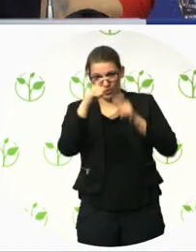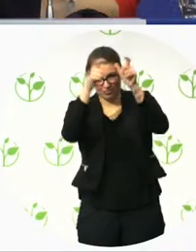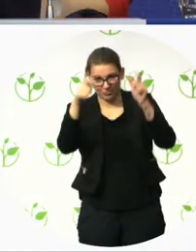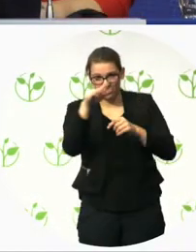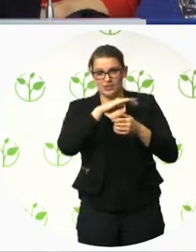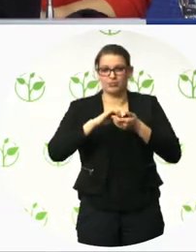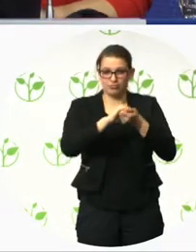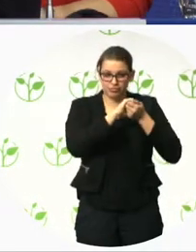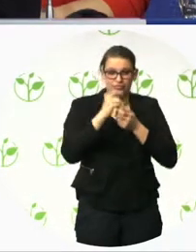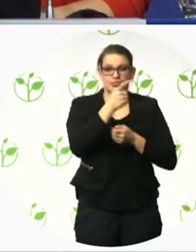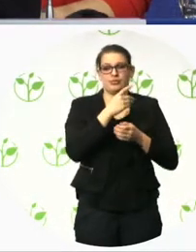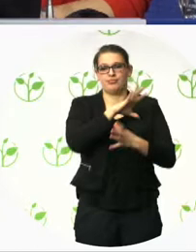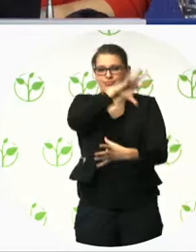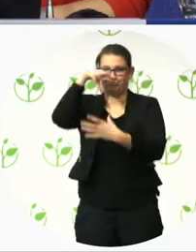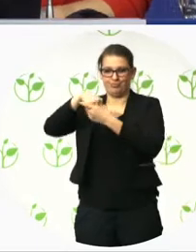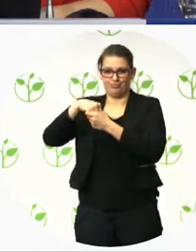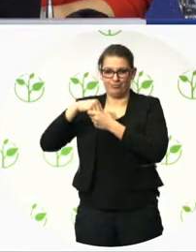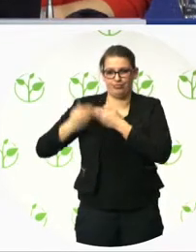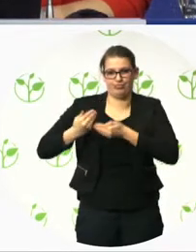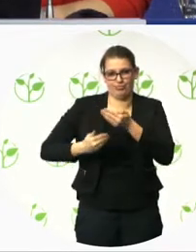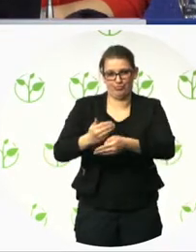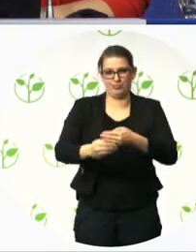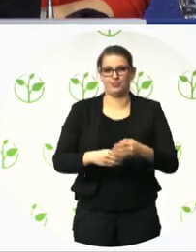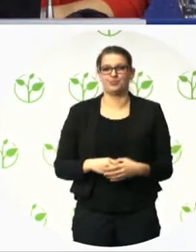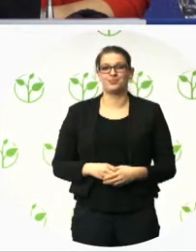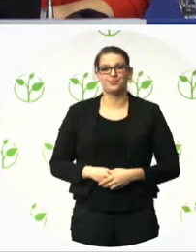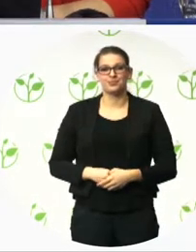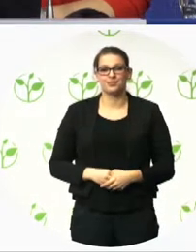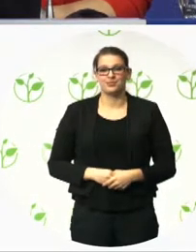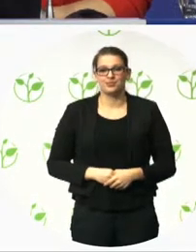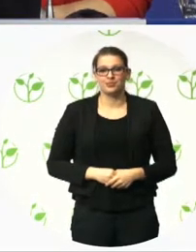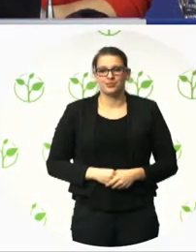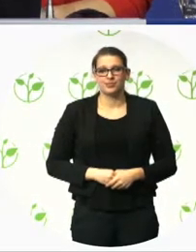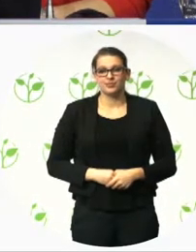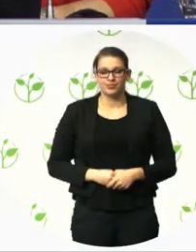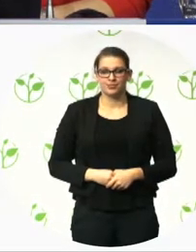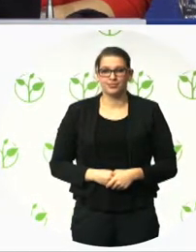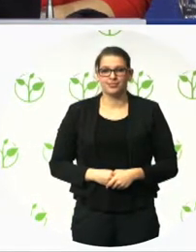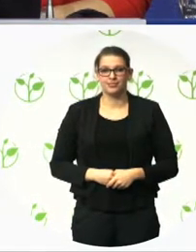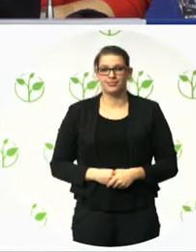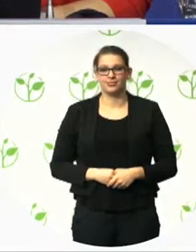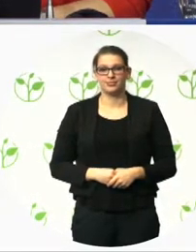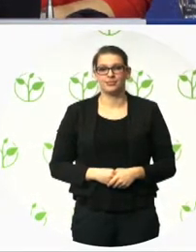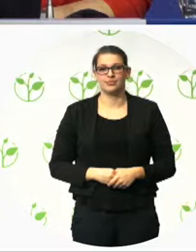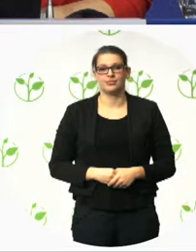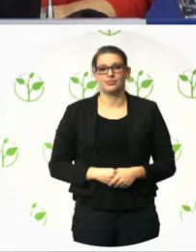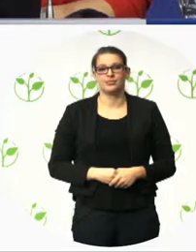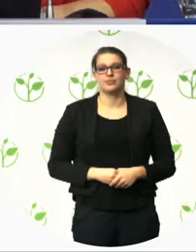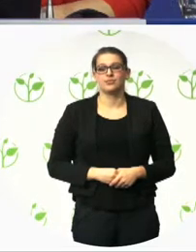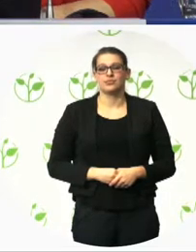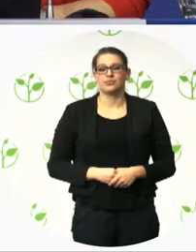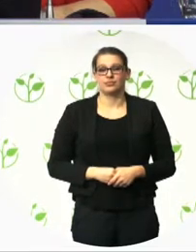lots of groups throughout the city that came up with the solutions and suggestions, which